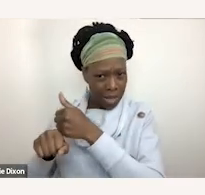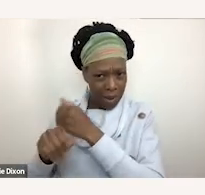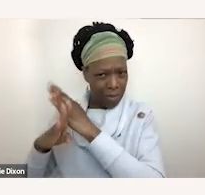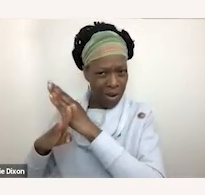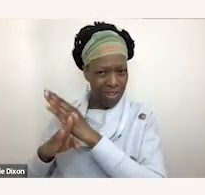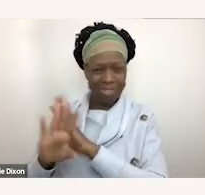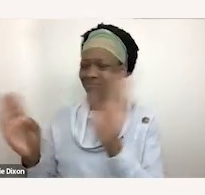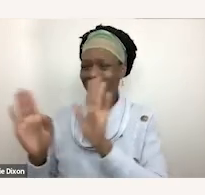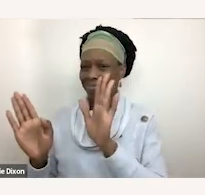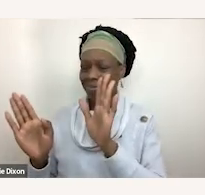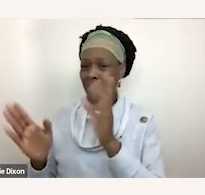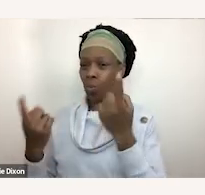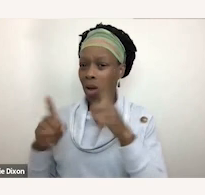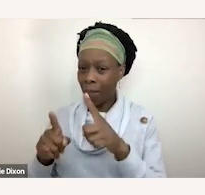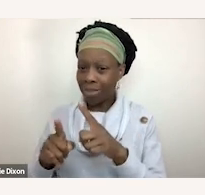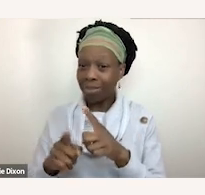creates the barrier